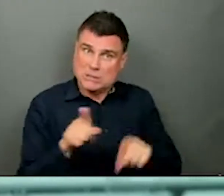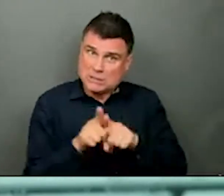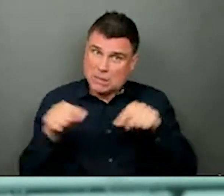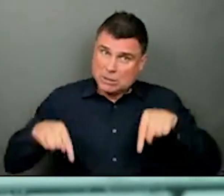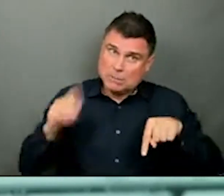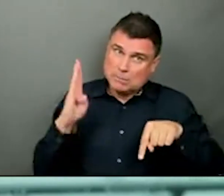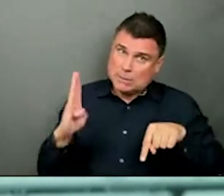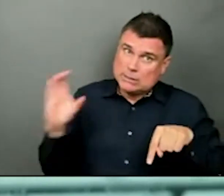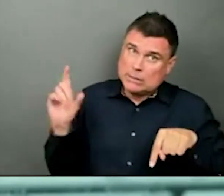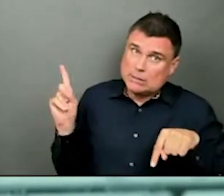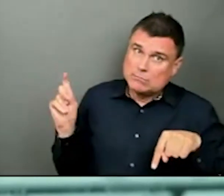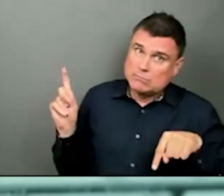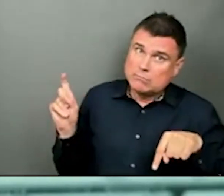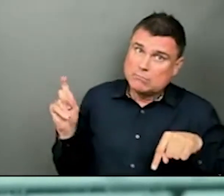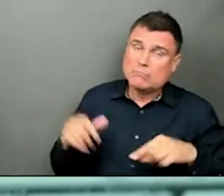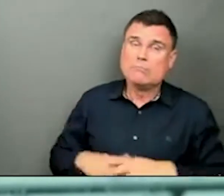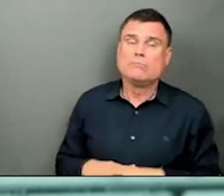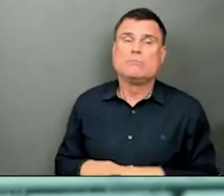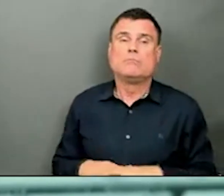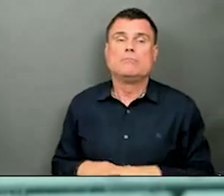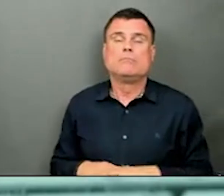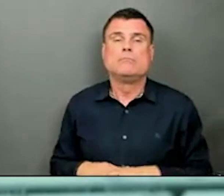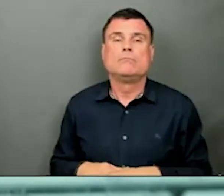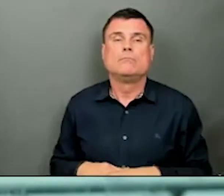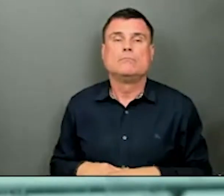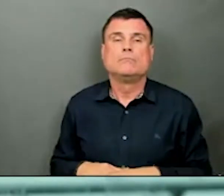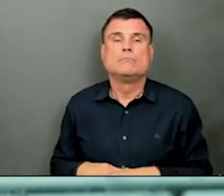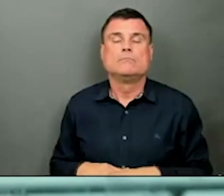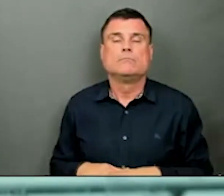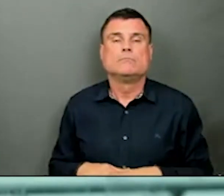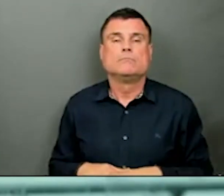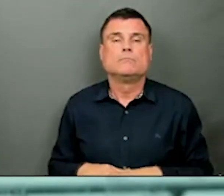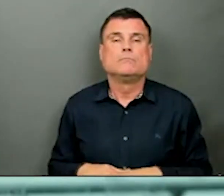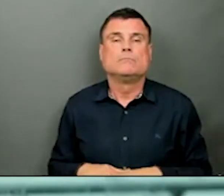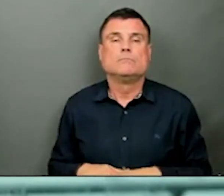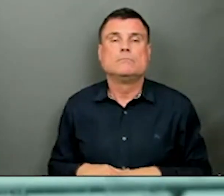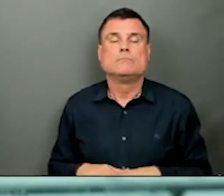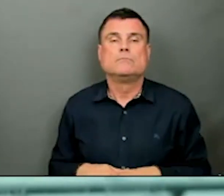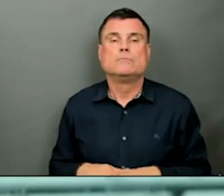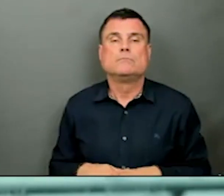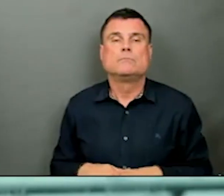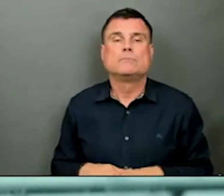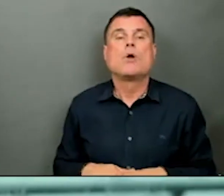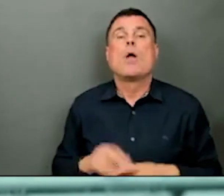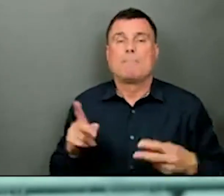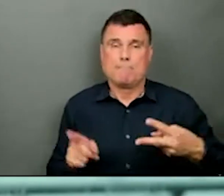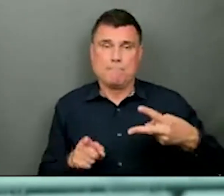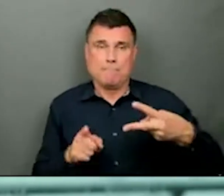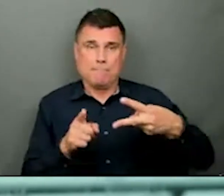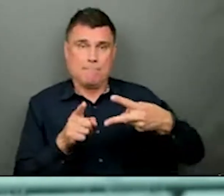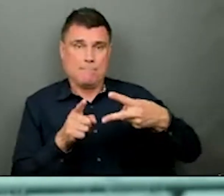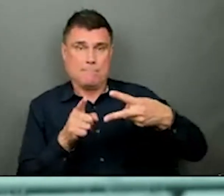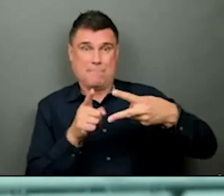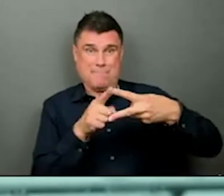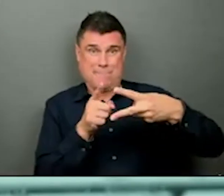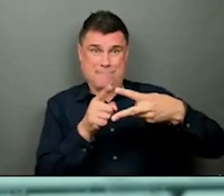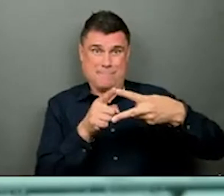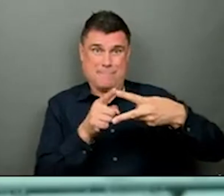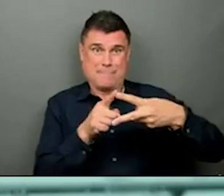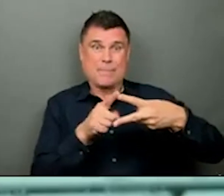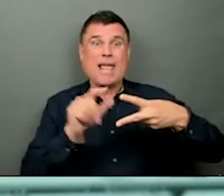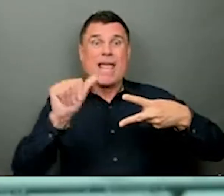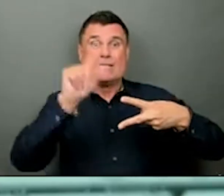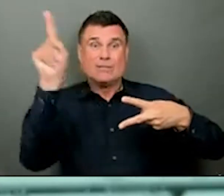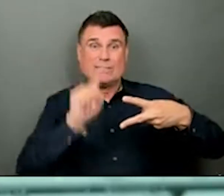informed by the national, the NOC, that they are looking to get some more, obviously, to make sure that we can continue the program